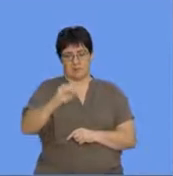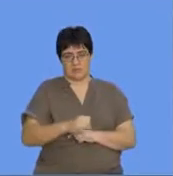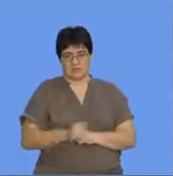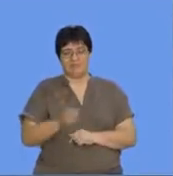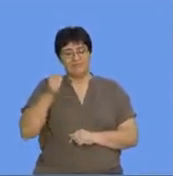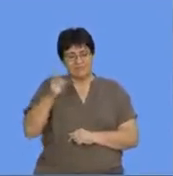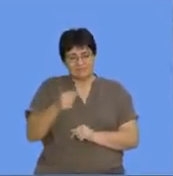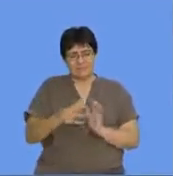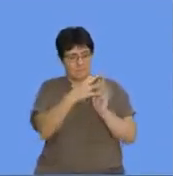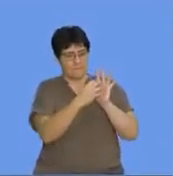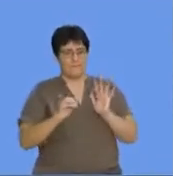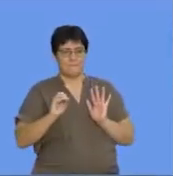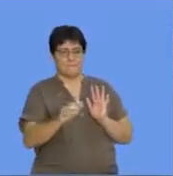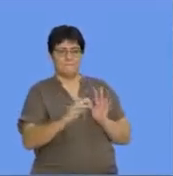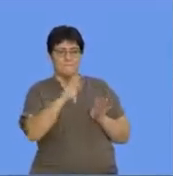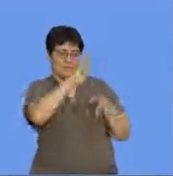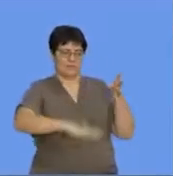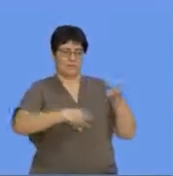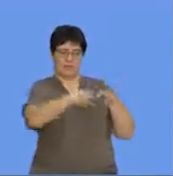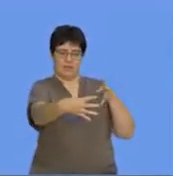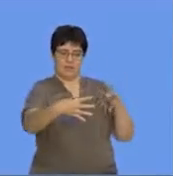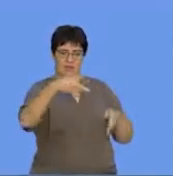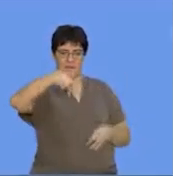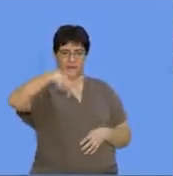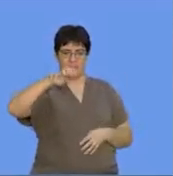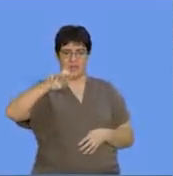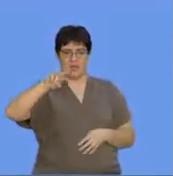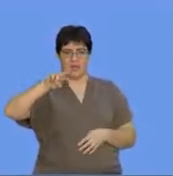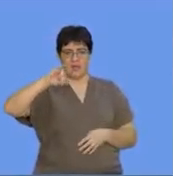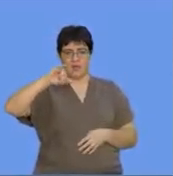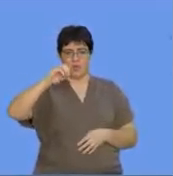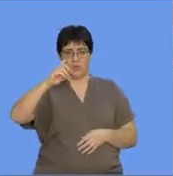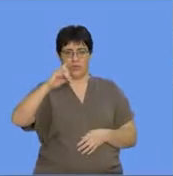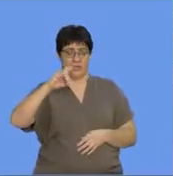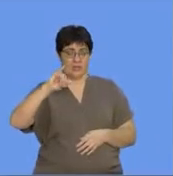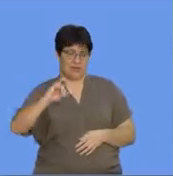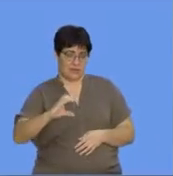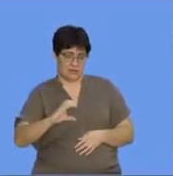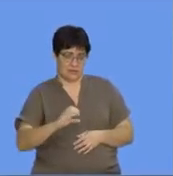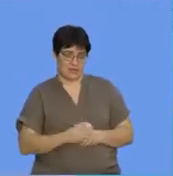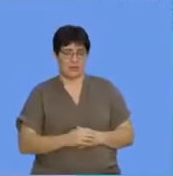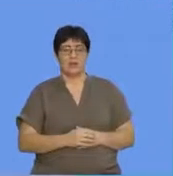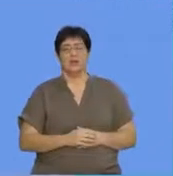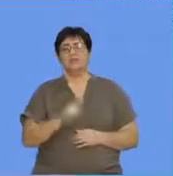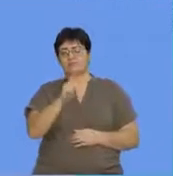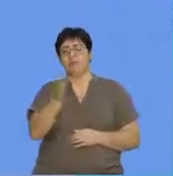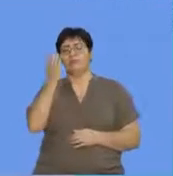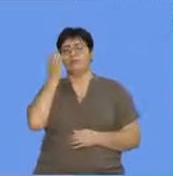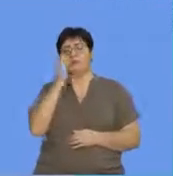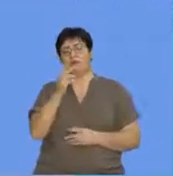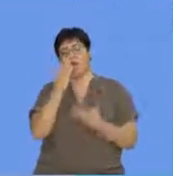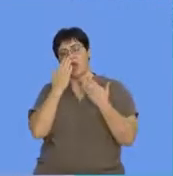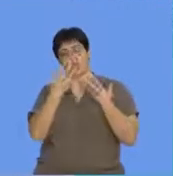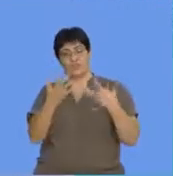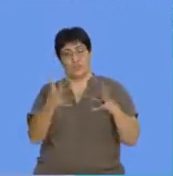extract of a periodic table. And I think from our earlier studies, we'd remember that we've got,